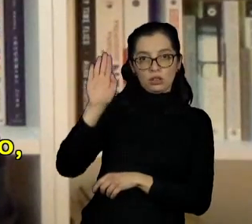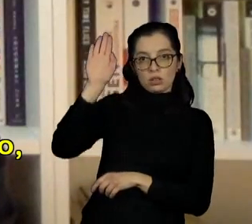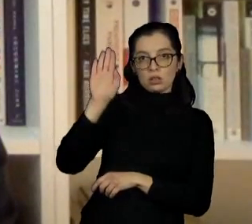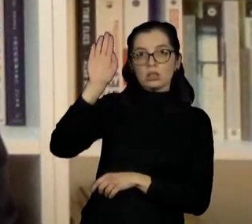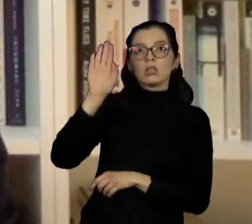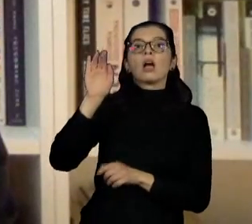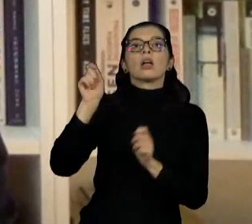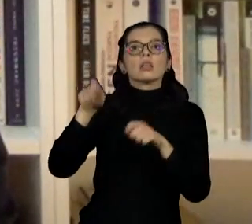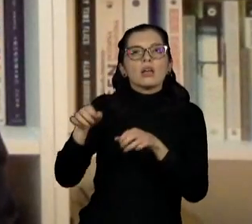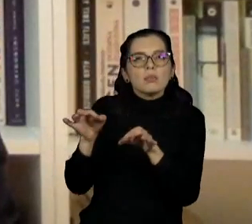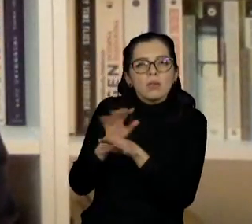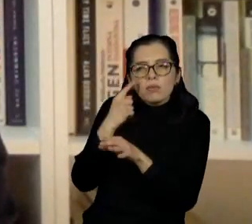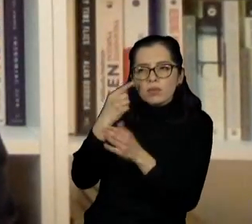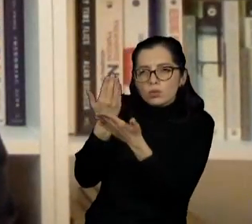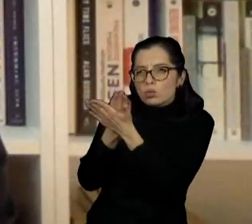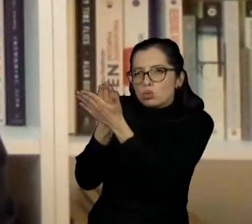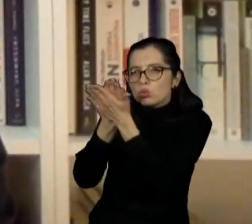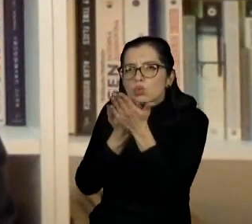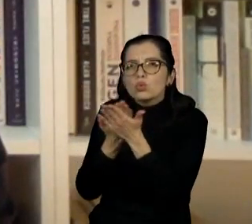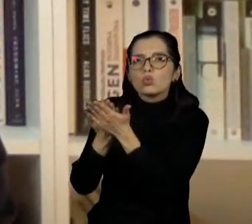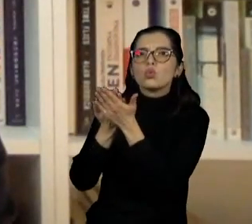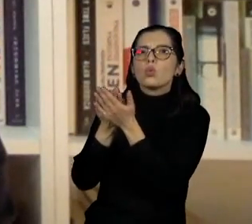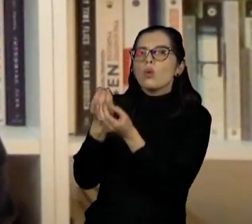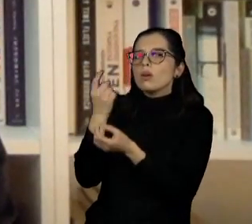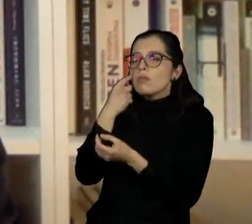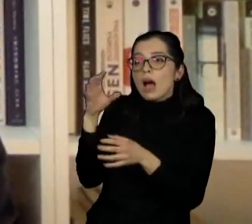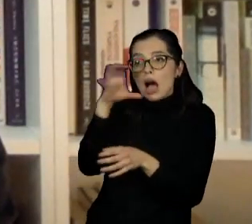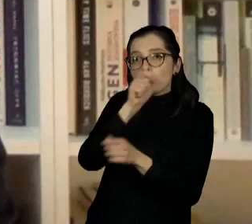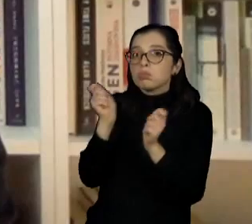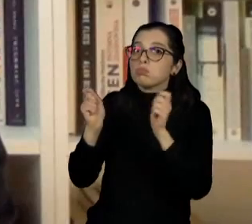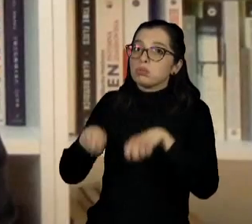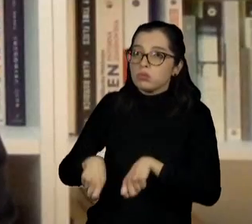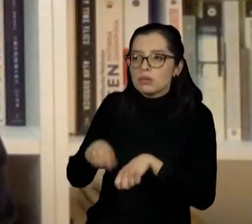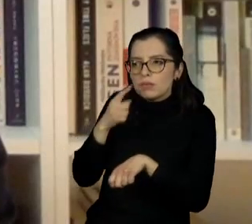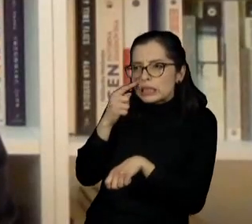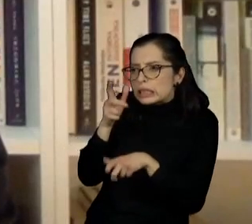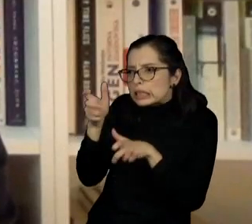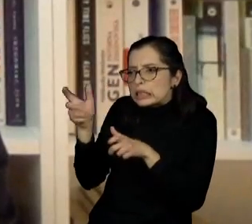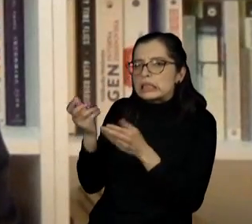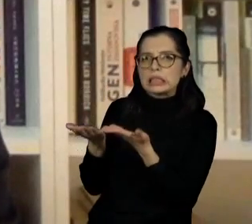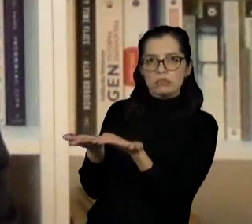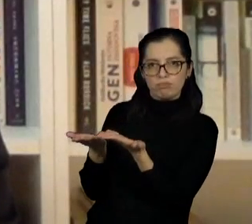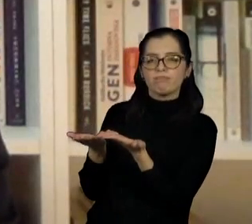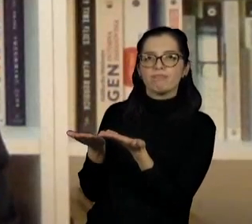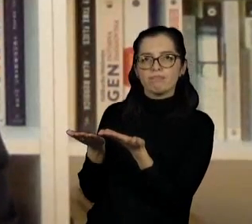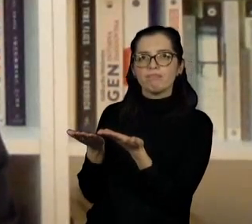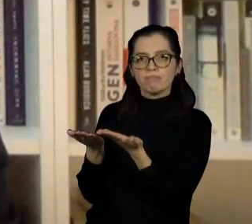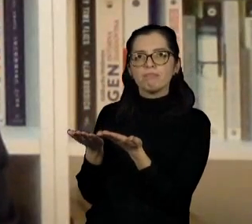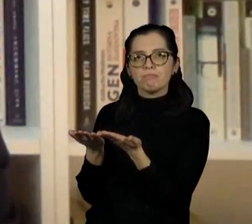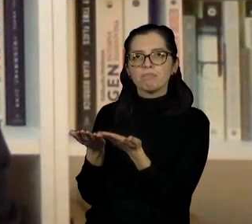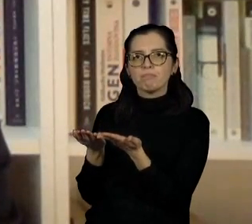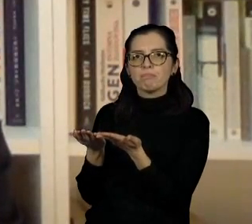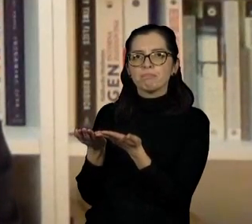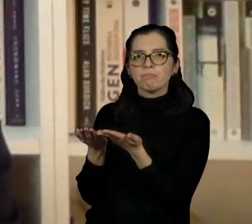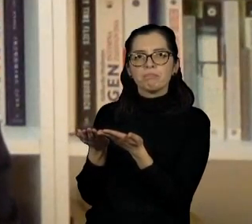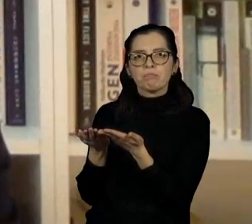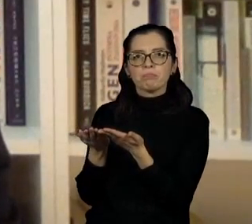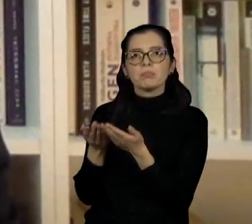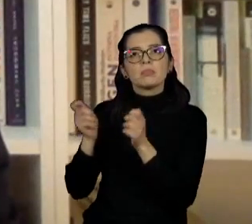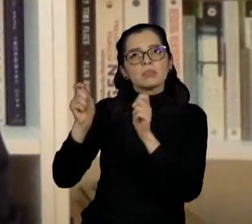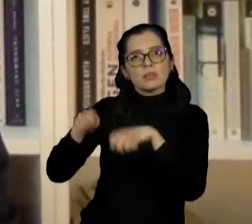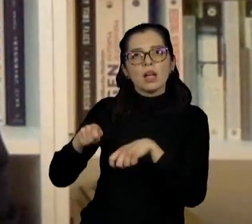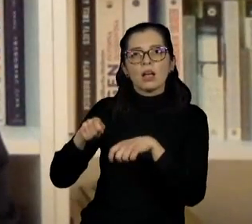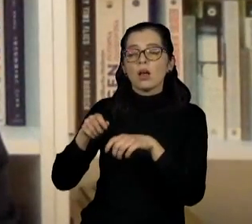trials. But that said, these trials will be among the fastest trials that we've done, and there's a